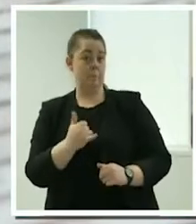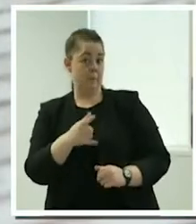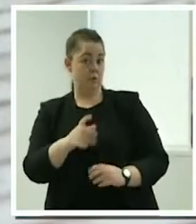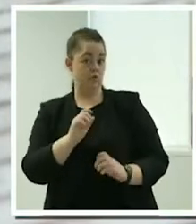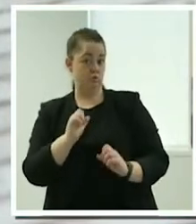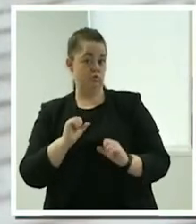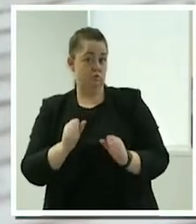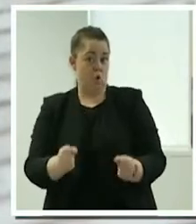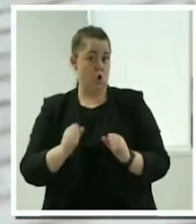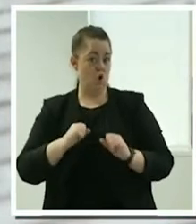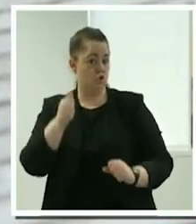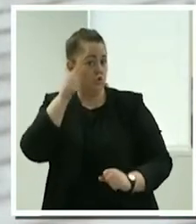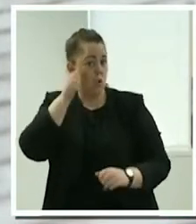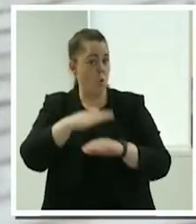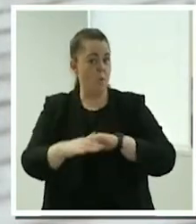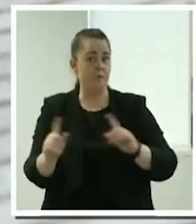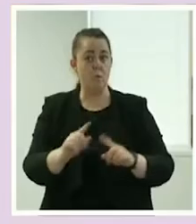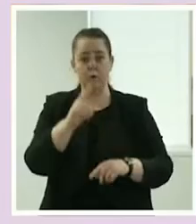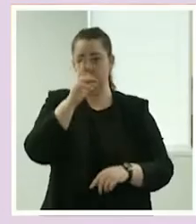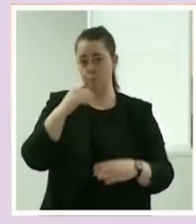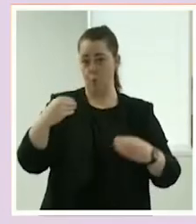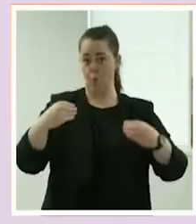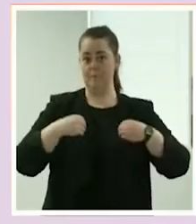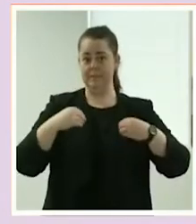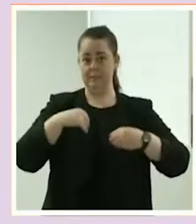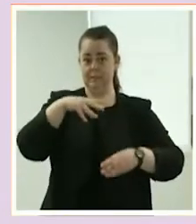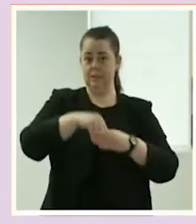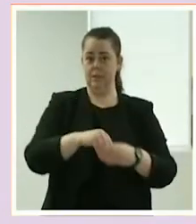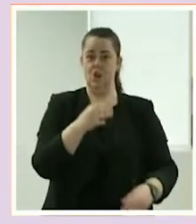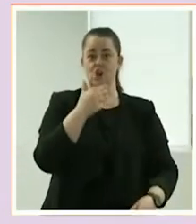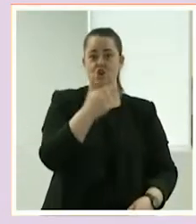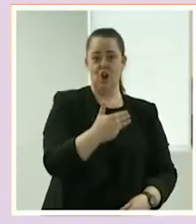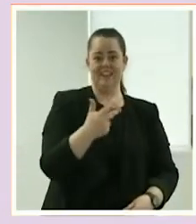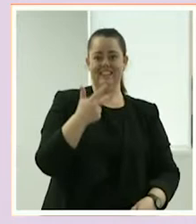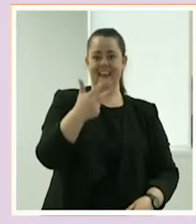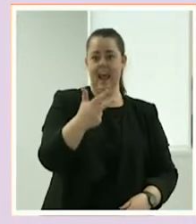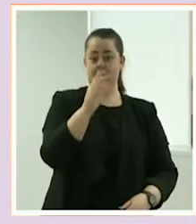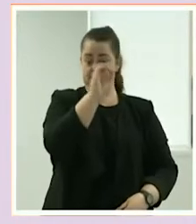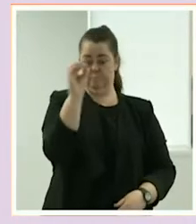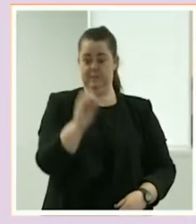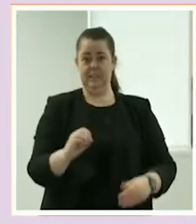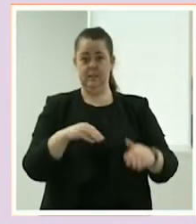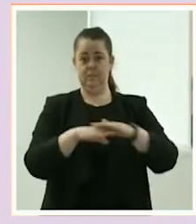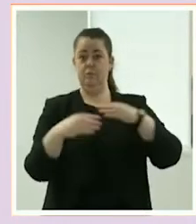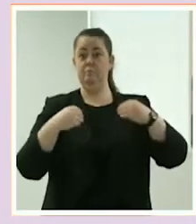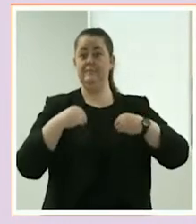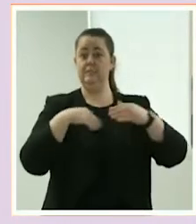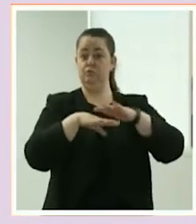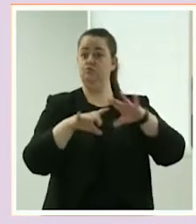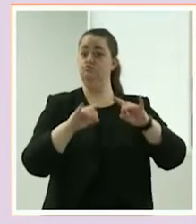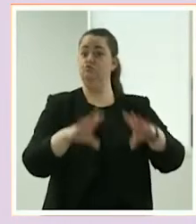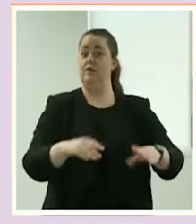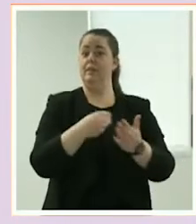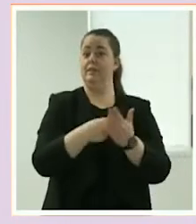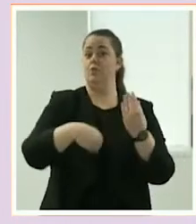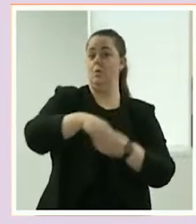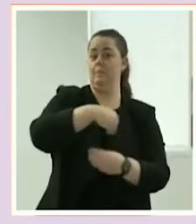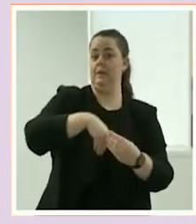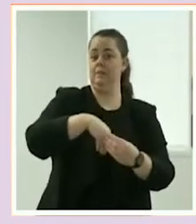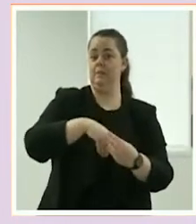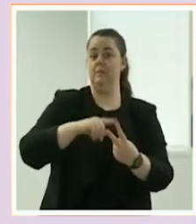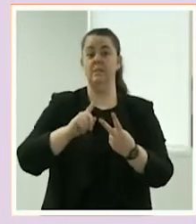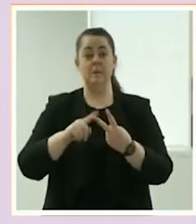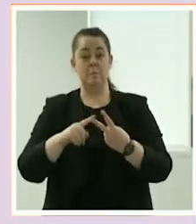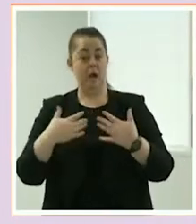businesses, including sole traders, account for 98% of the businesses in the Australian economy. And yet, the healthcare and